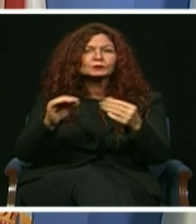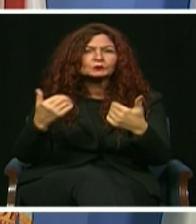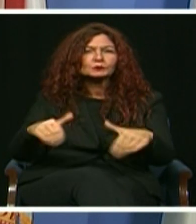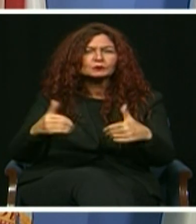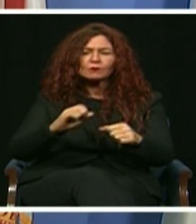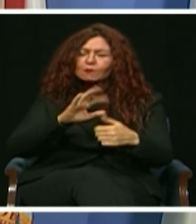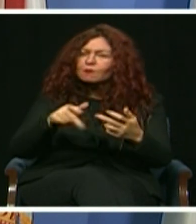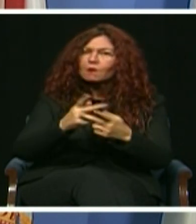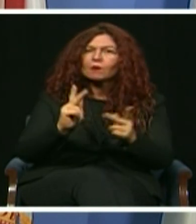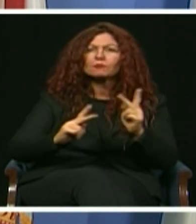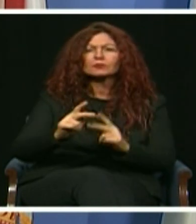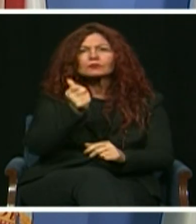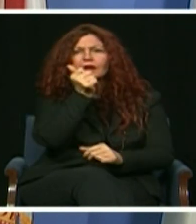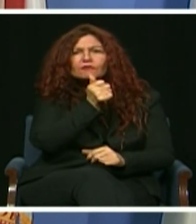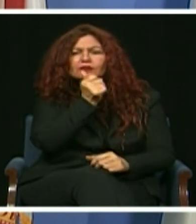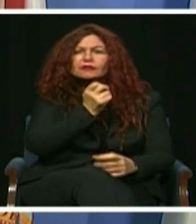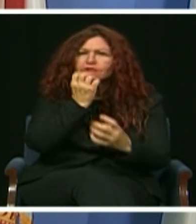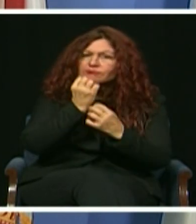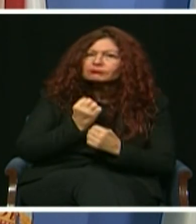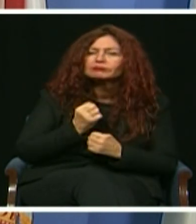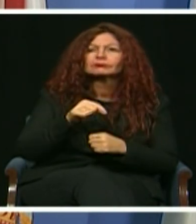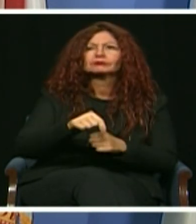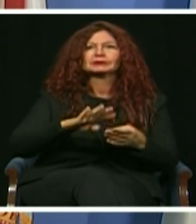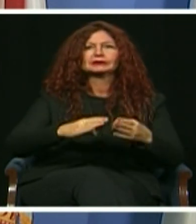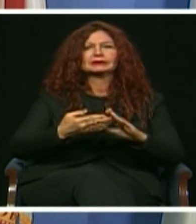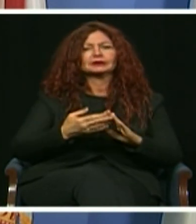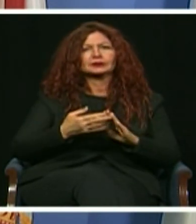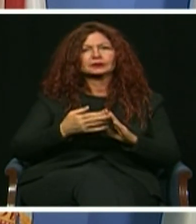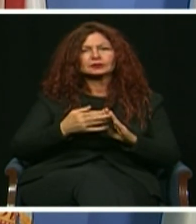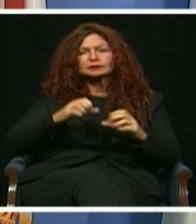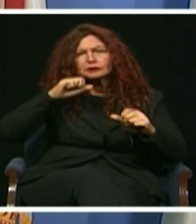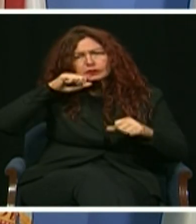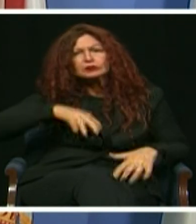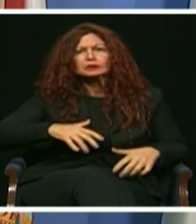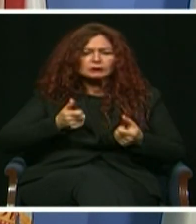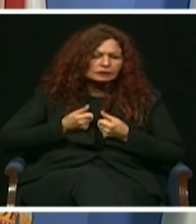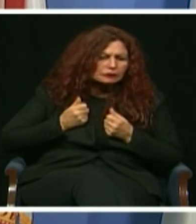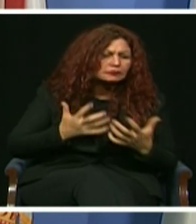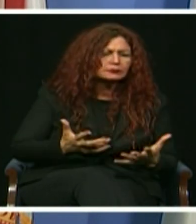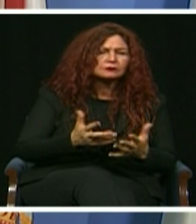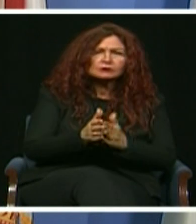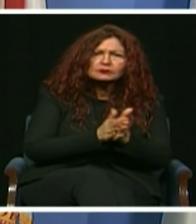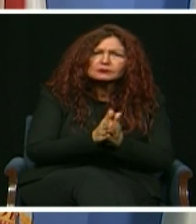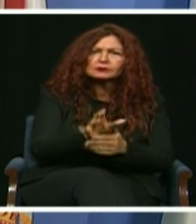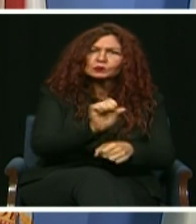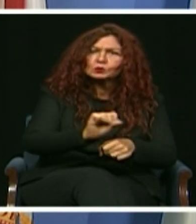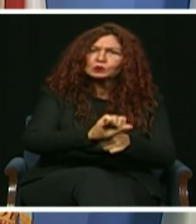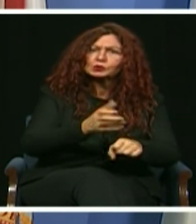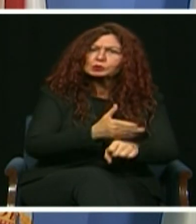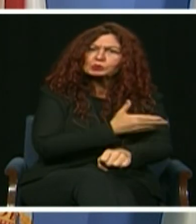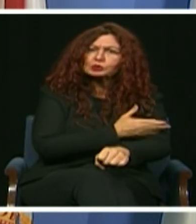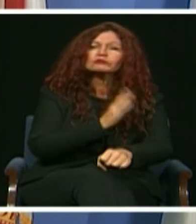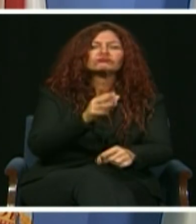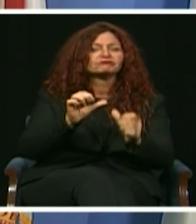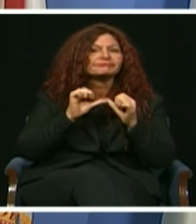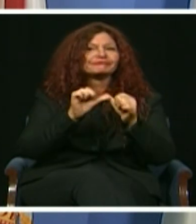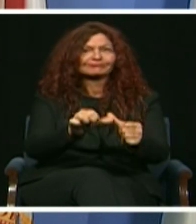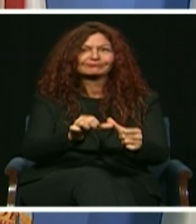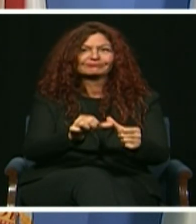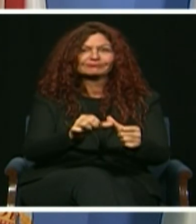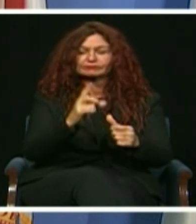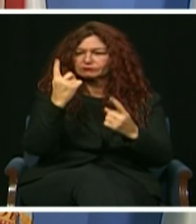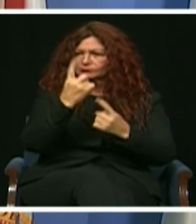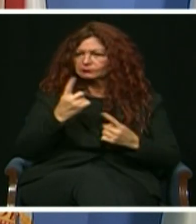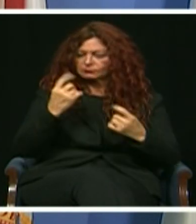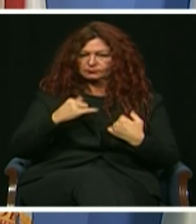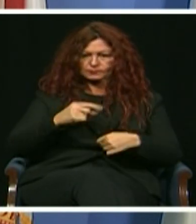and tears to make it better. We must and we will continue this work and meet the challenges of today with